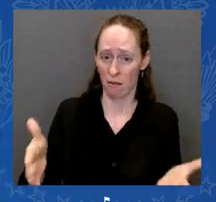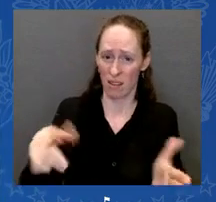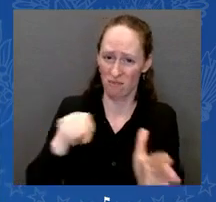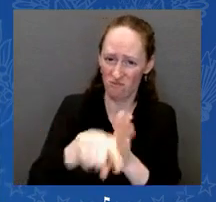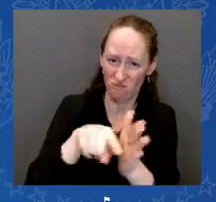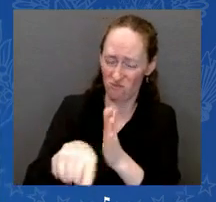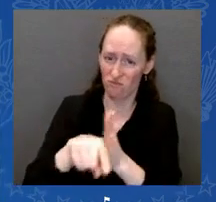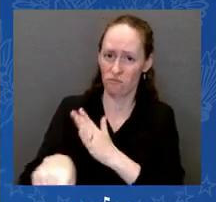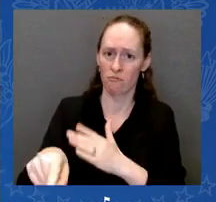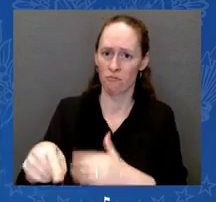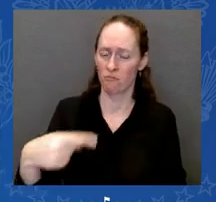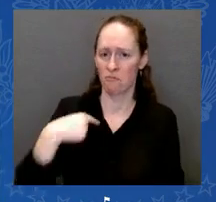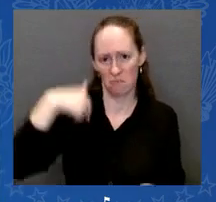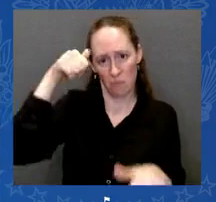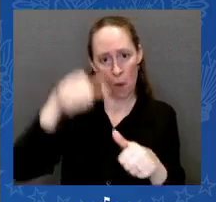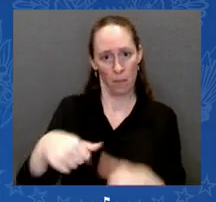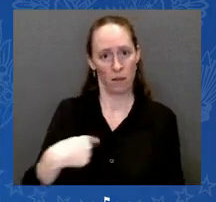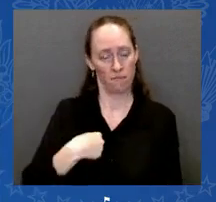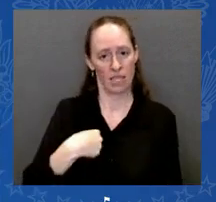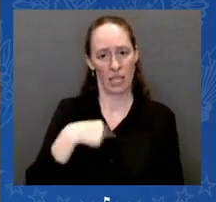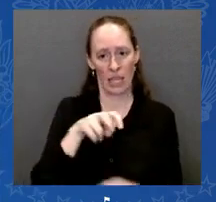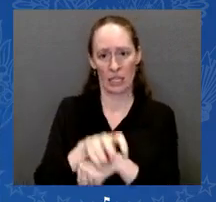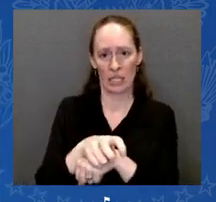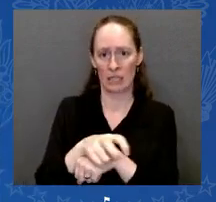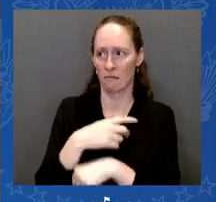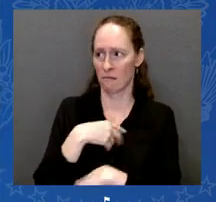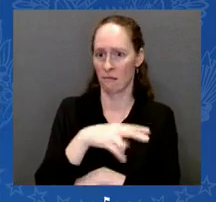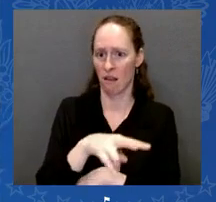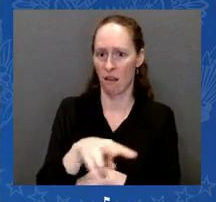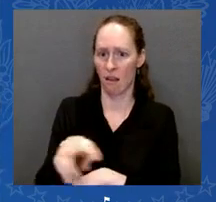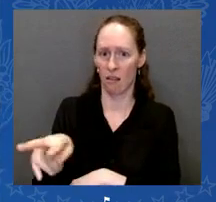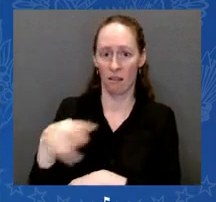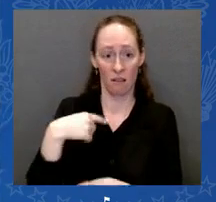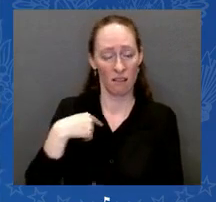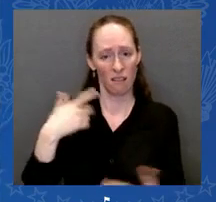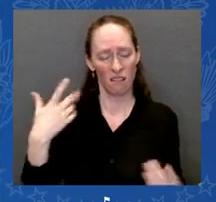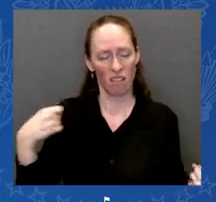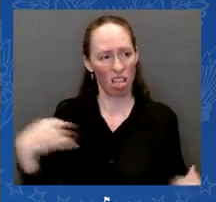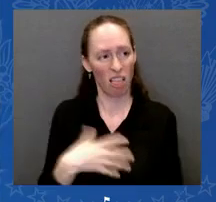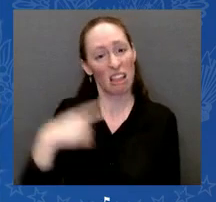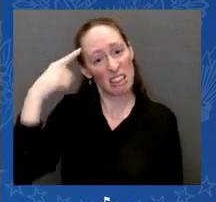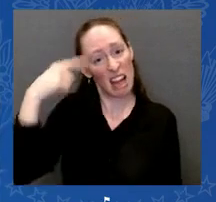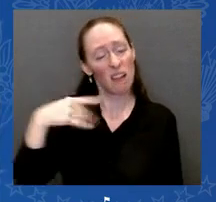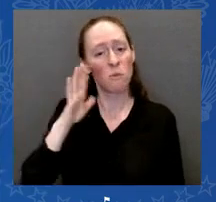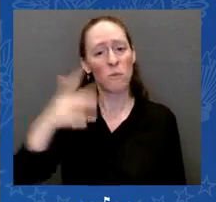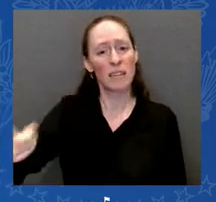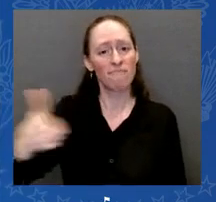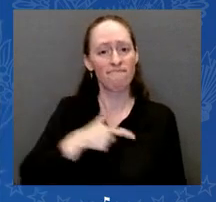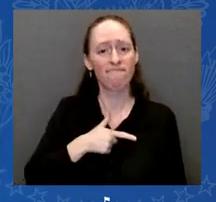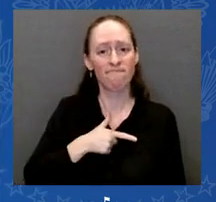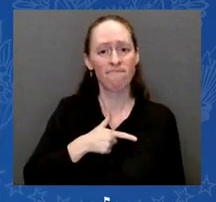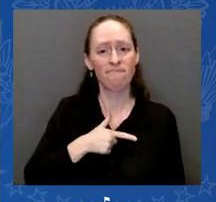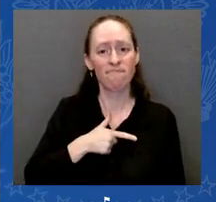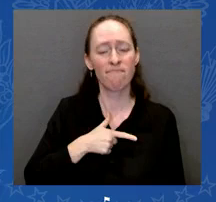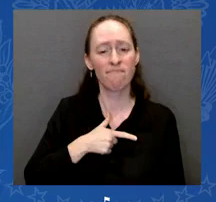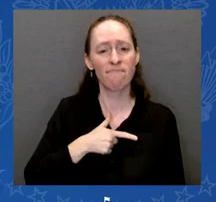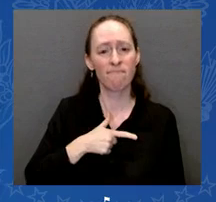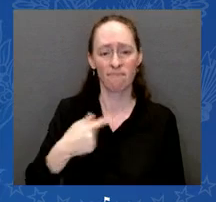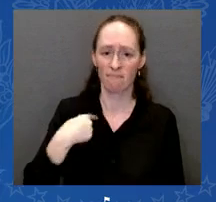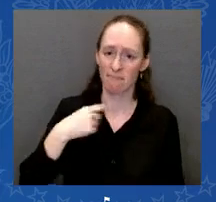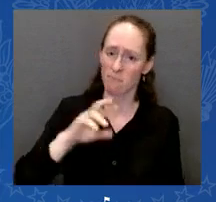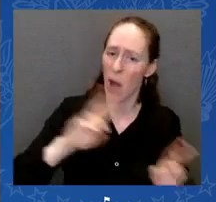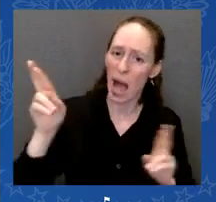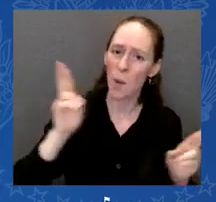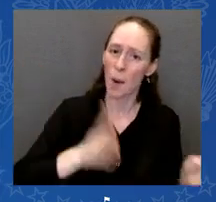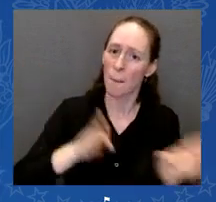Worrying that that door would burst open and I would never go home to see my mommy, daddy and my siblings. But that door wasn't opened